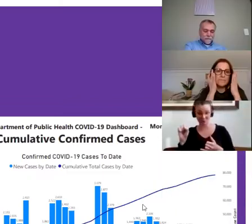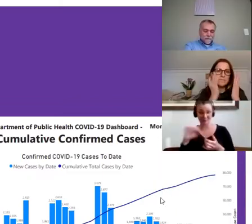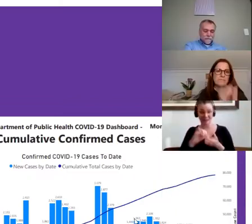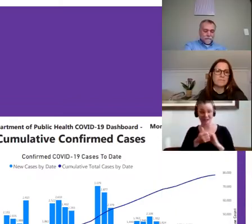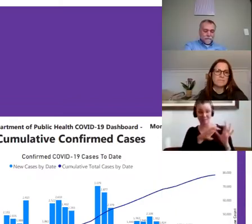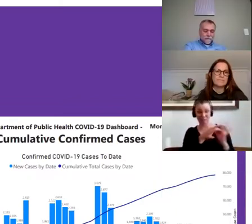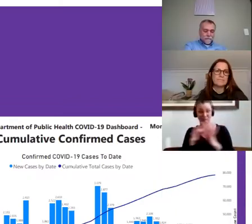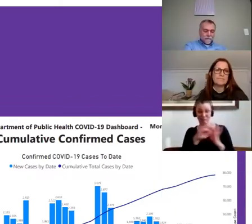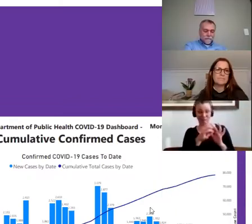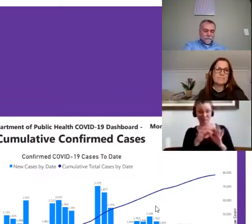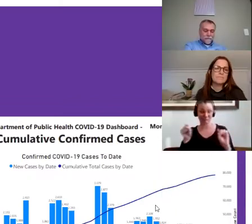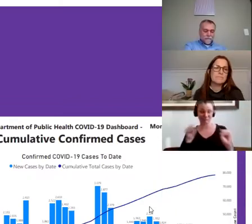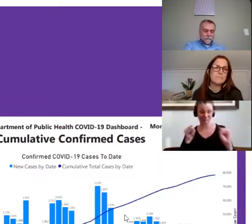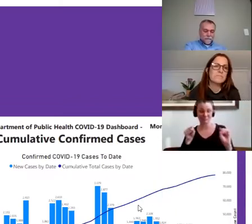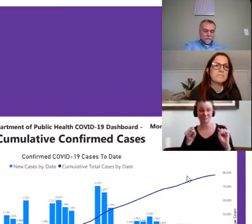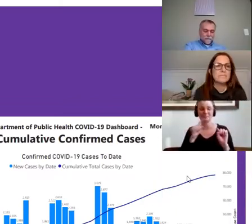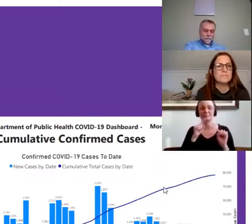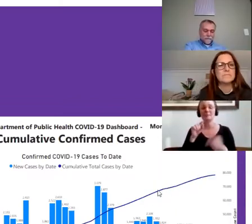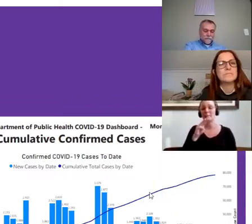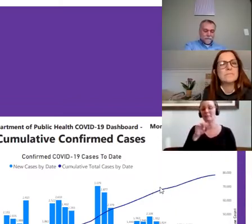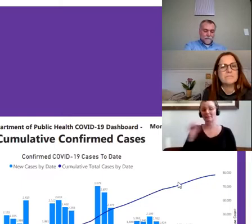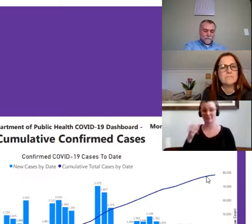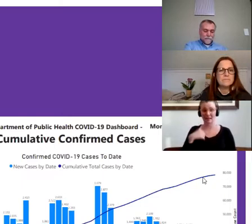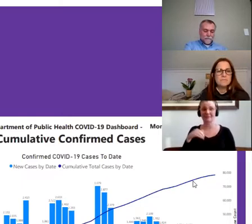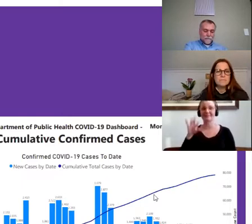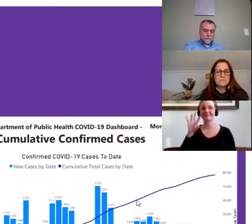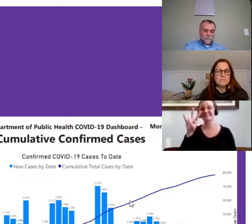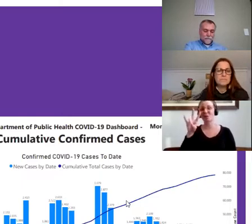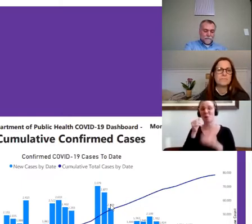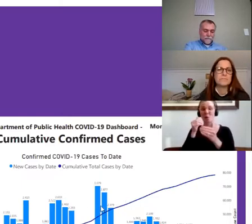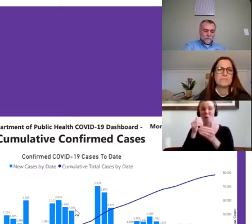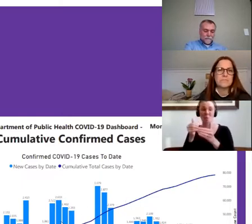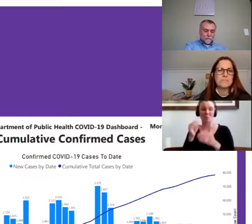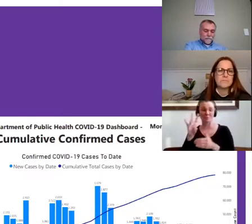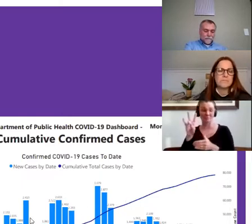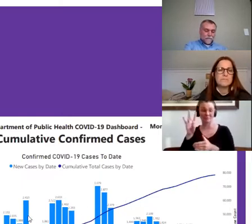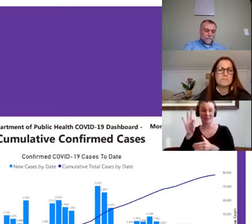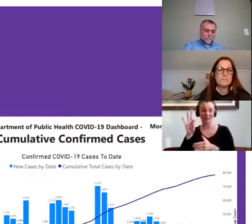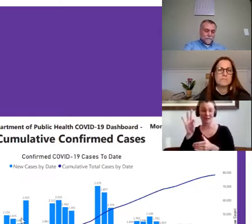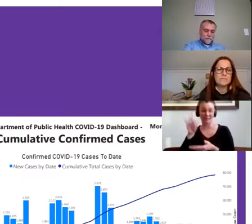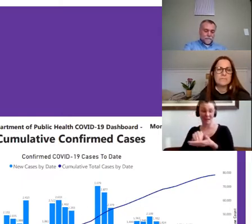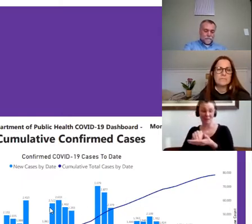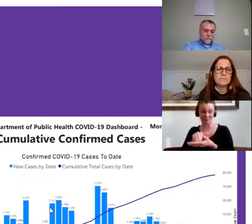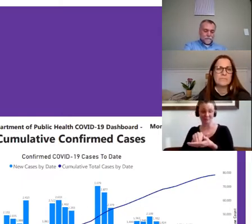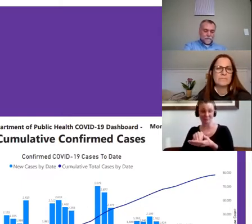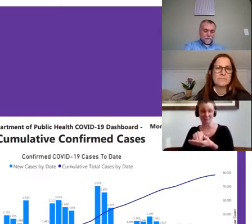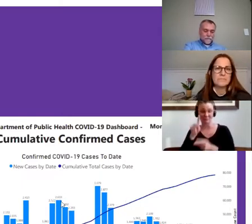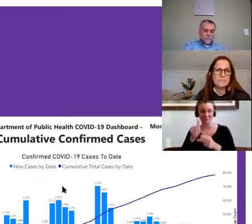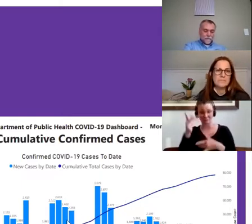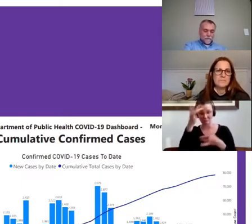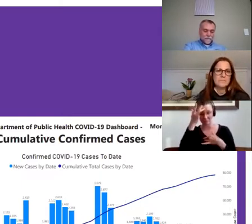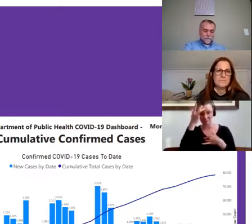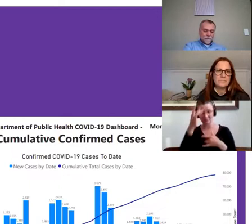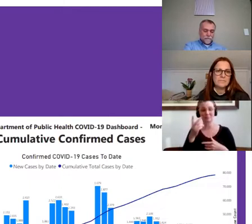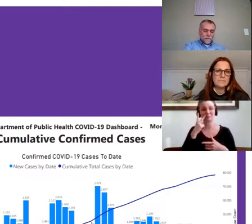in Massachusetts, we have almost 79,000 confirmed cases. And here, similarly, the blue bars that